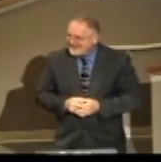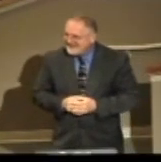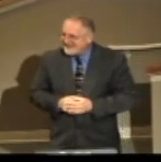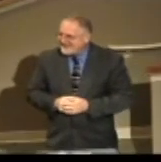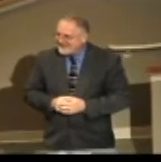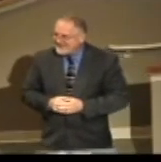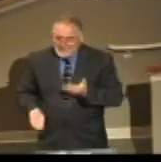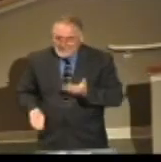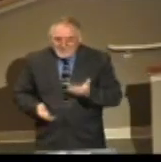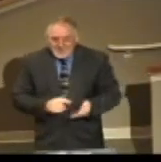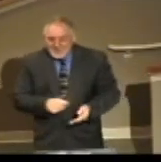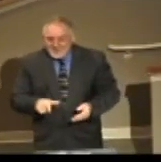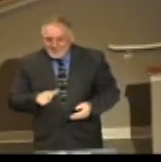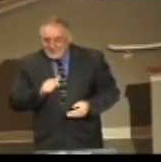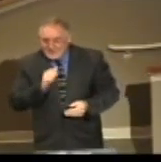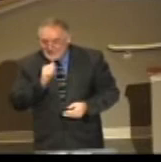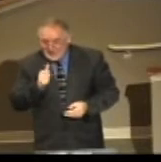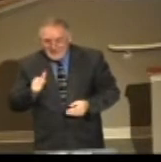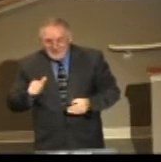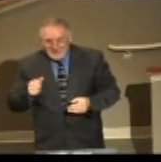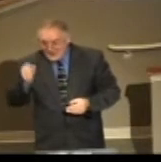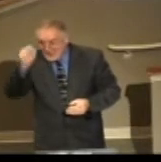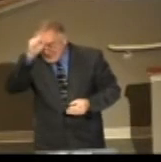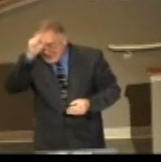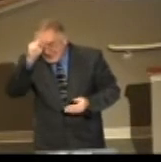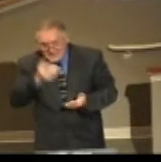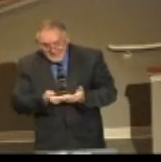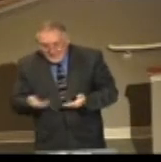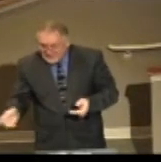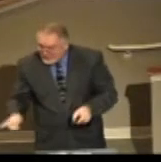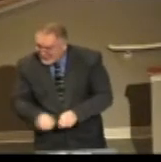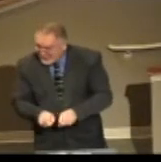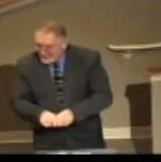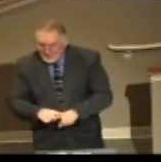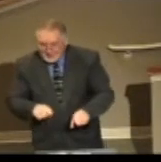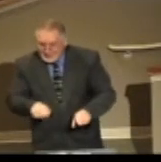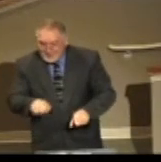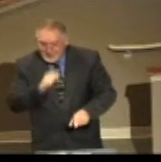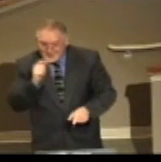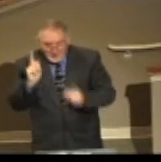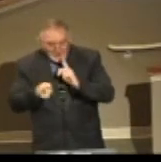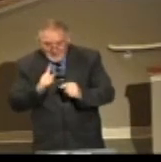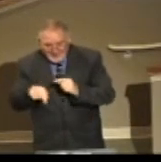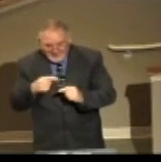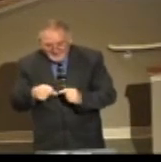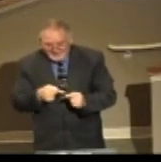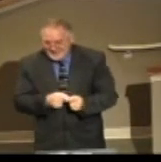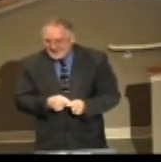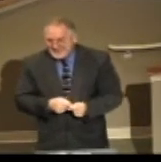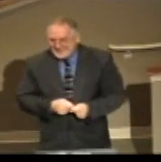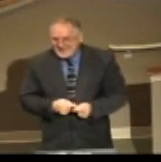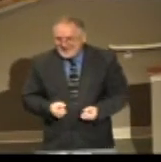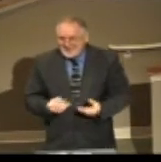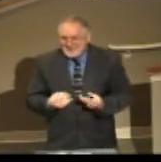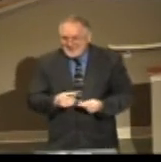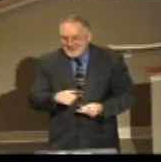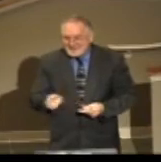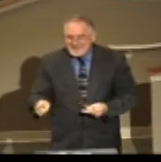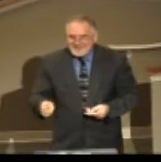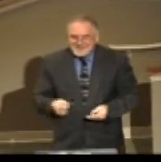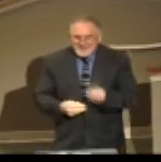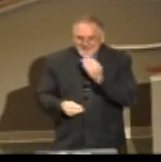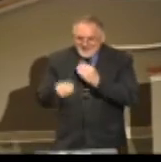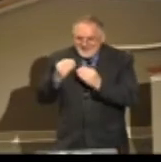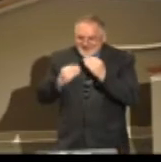Now, you may have done dumb things, too. You just don't talk about them. Amen? How many of you have ever eaten